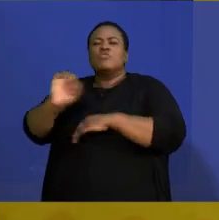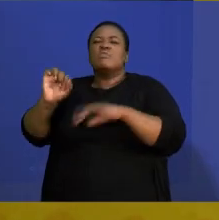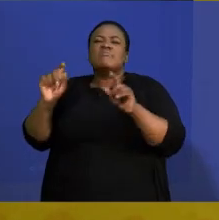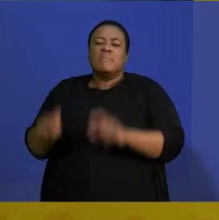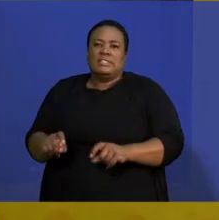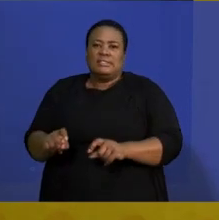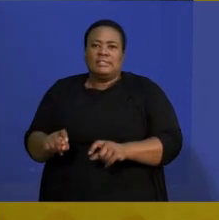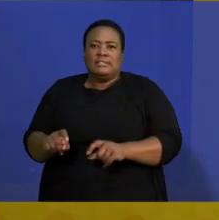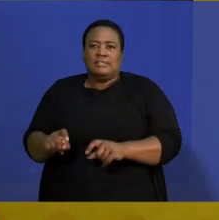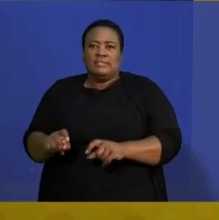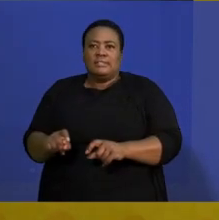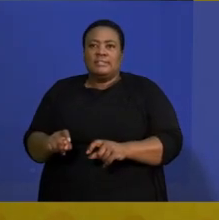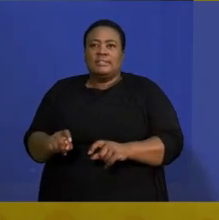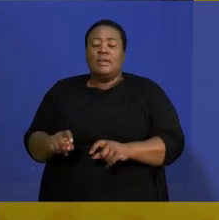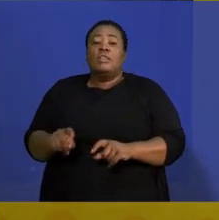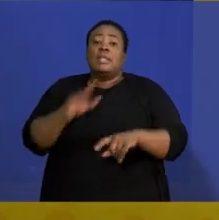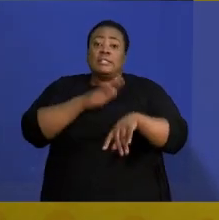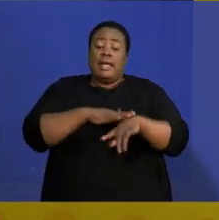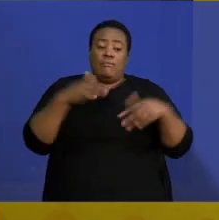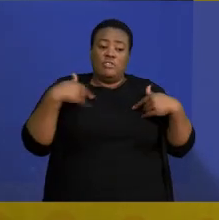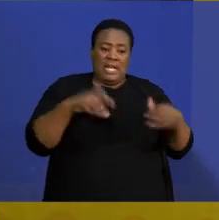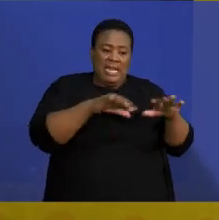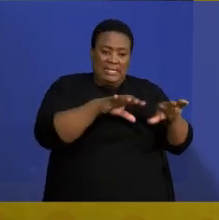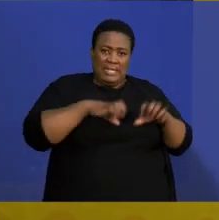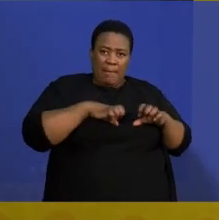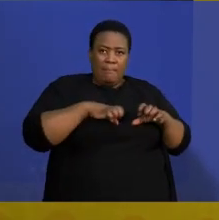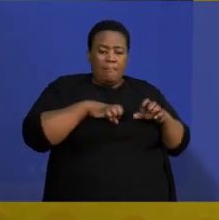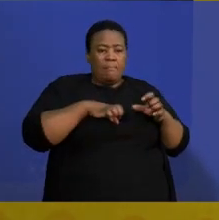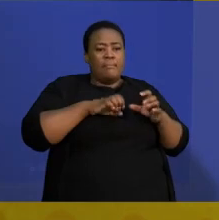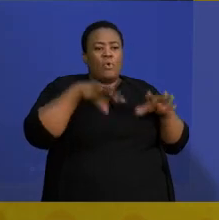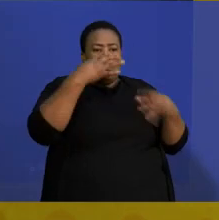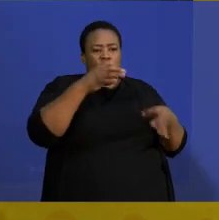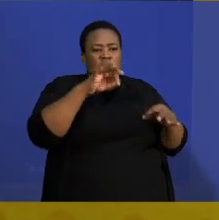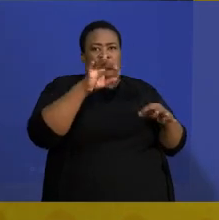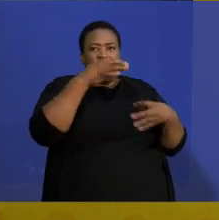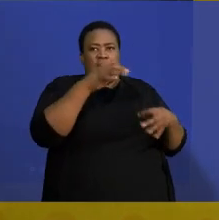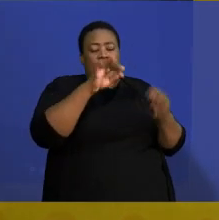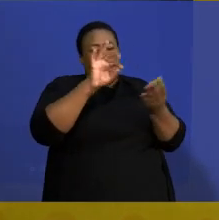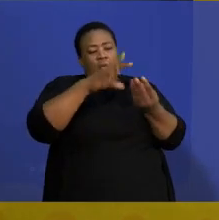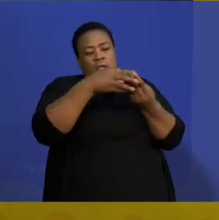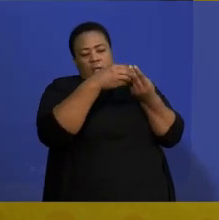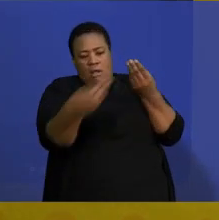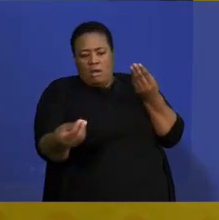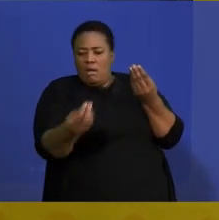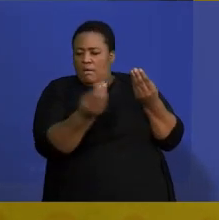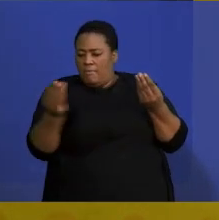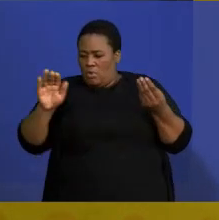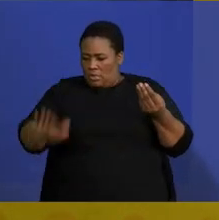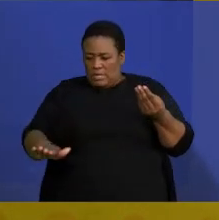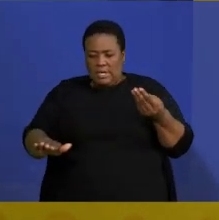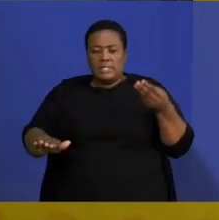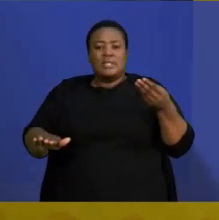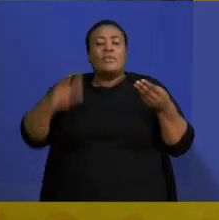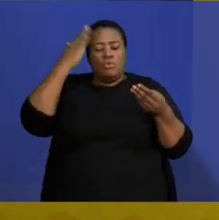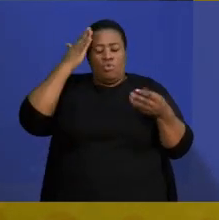detach the formula sheet and put it on the side. Although, you know, at the end of the exam, you need to leave everything that you found there in the